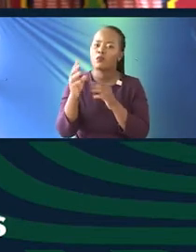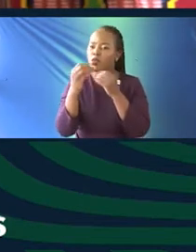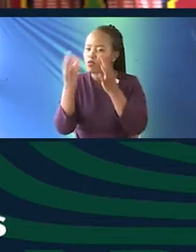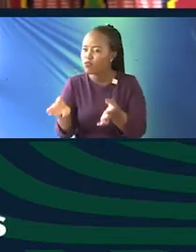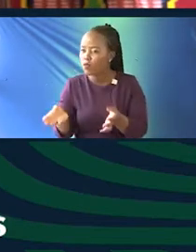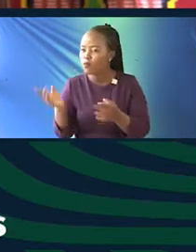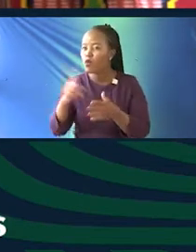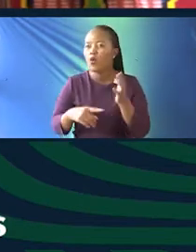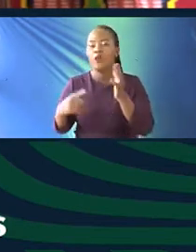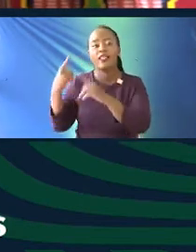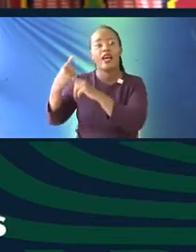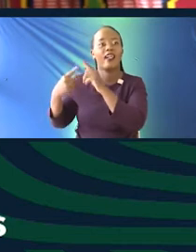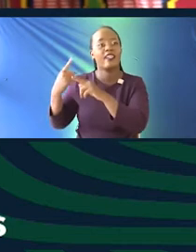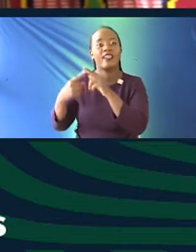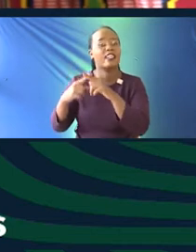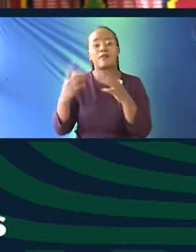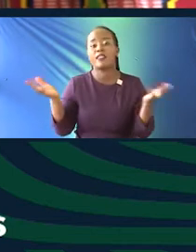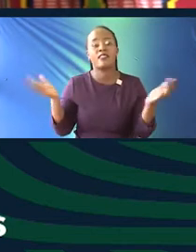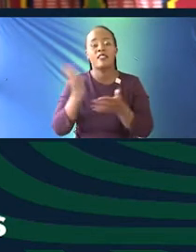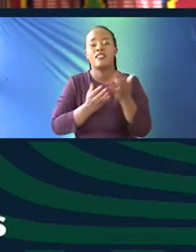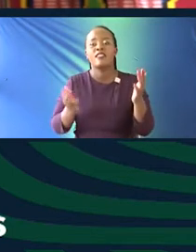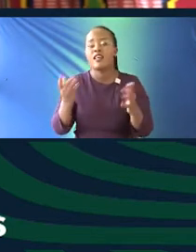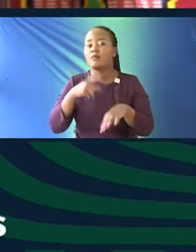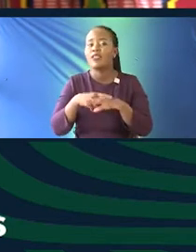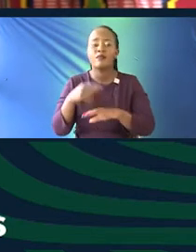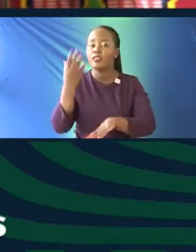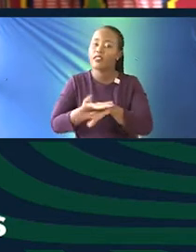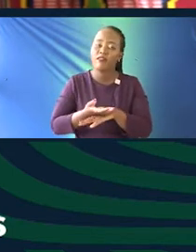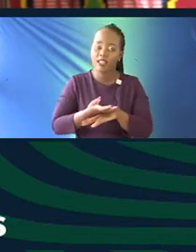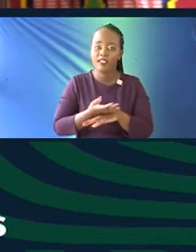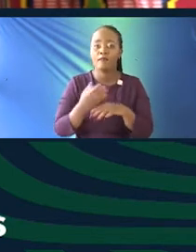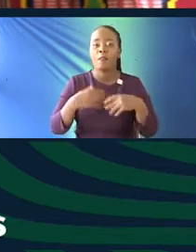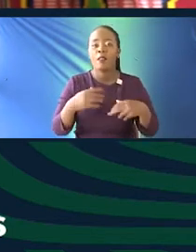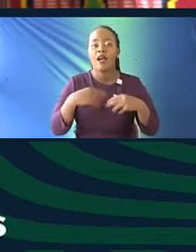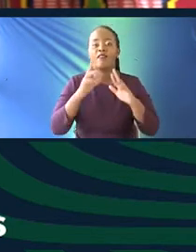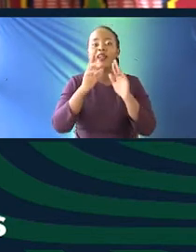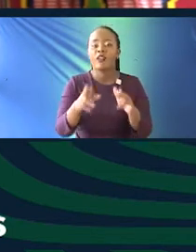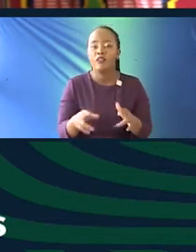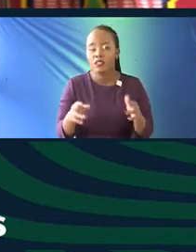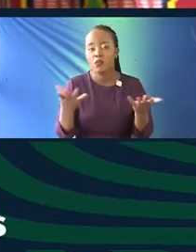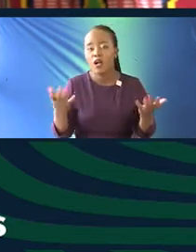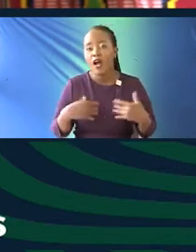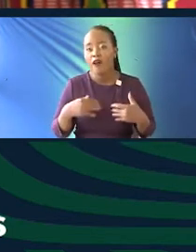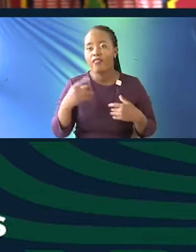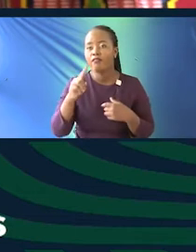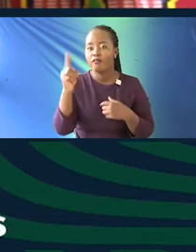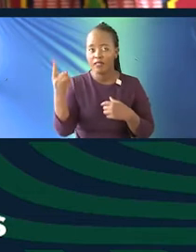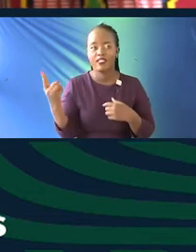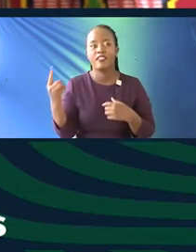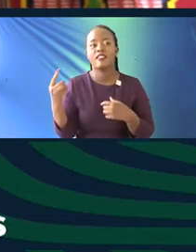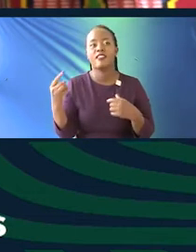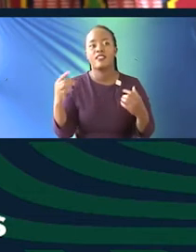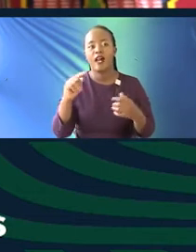us what they're experiencing. Sometimes it's very heavy things. You know, we've come across, for example, records of the first ever hanging in Kenya.